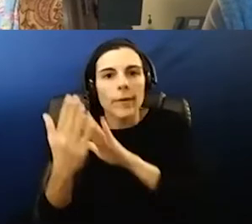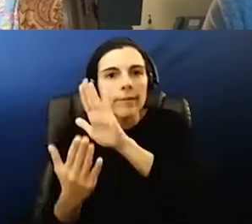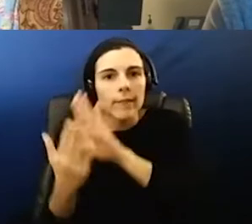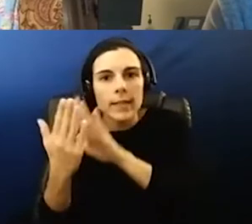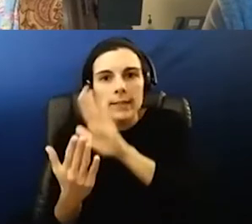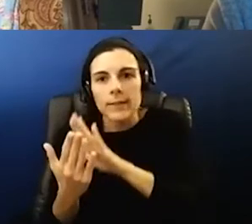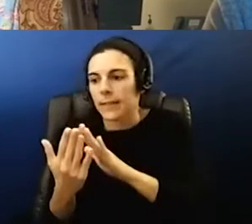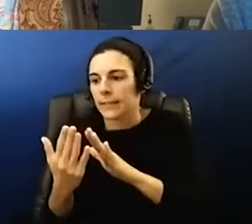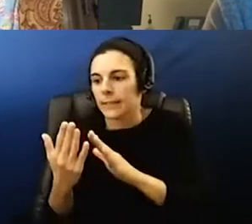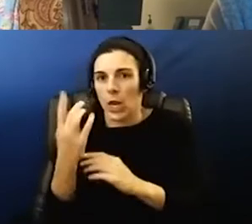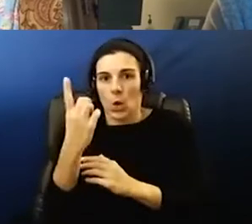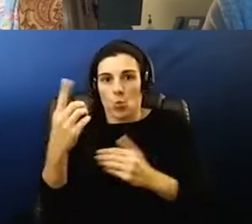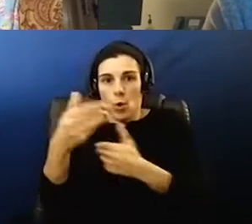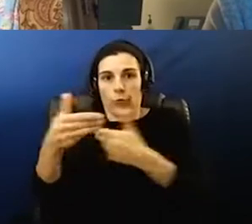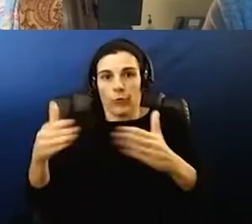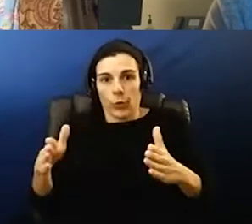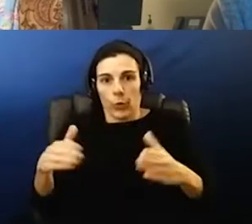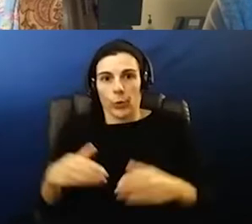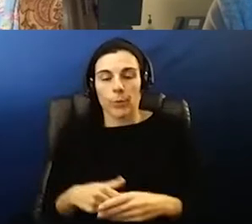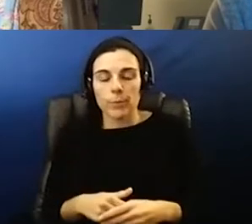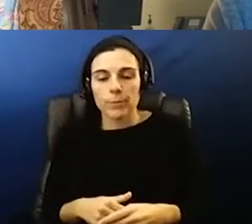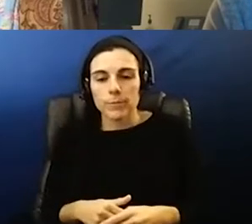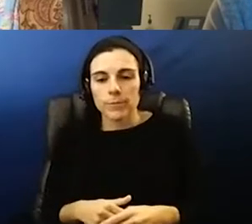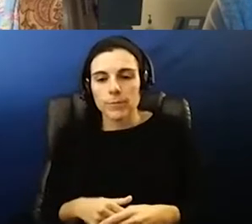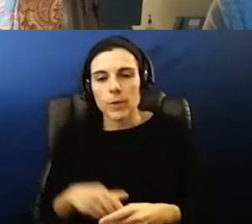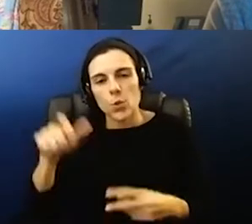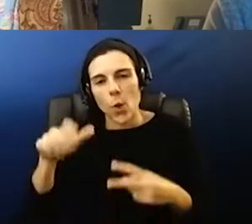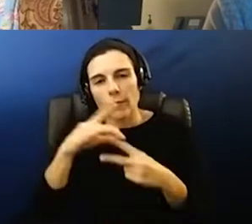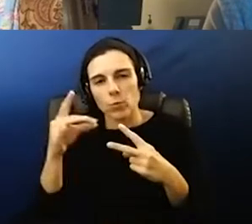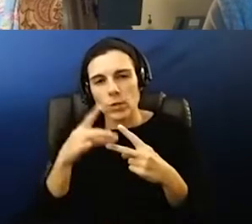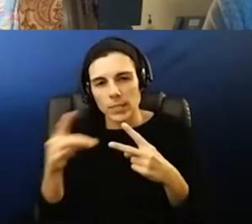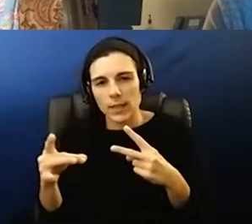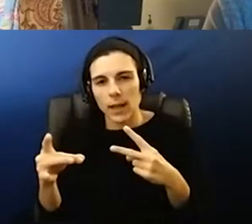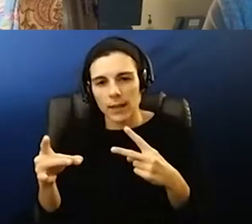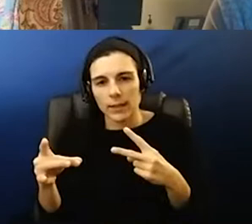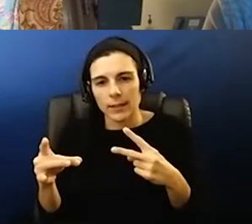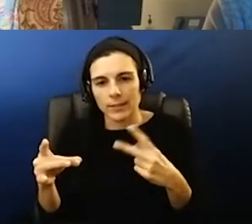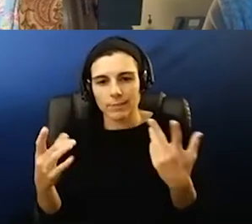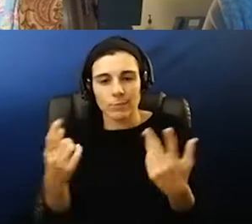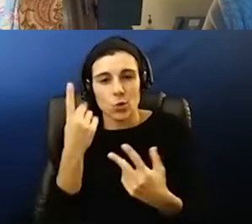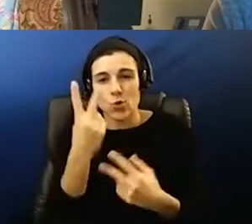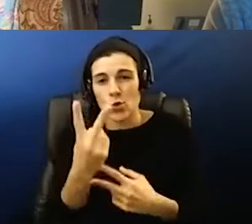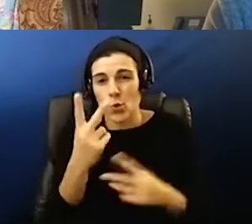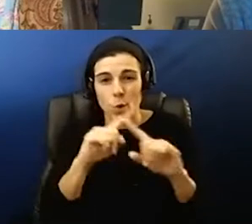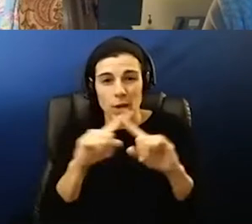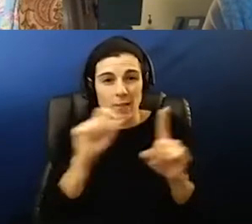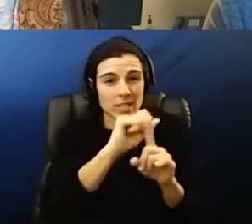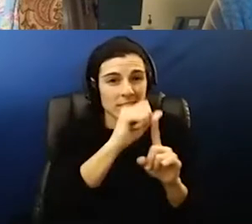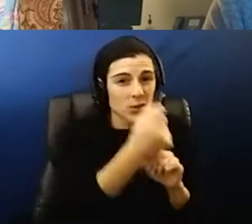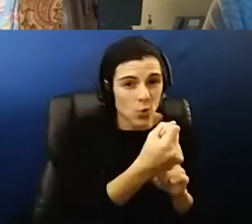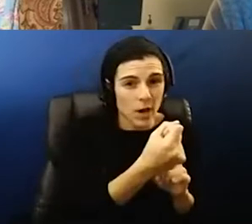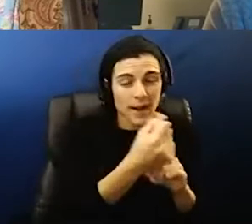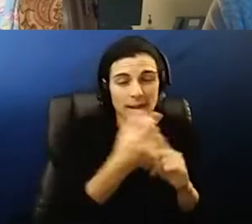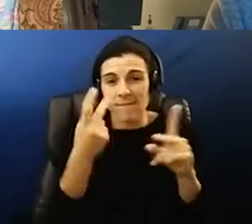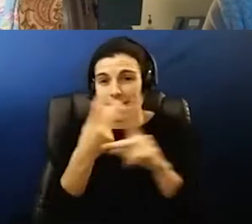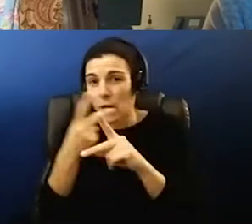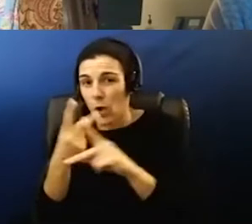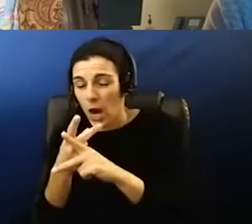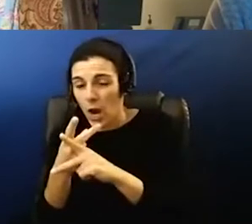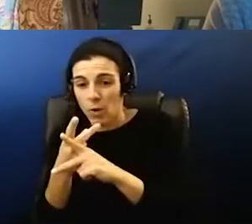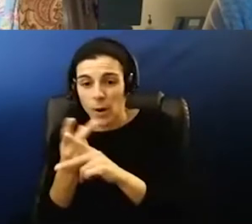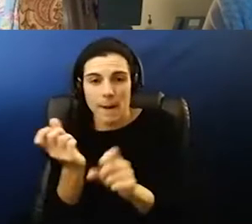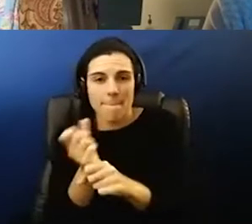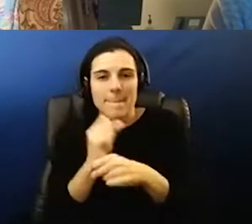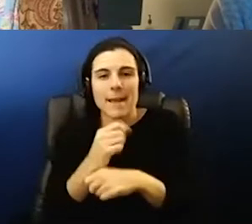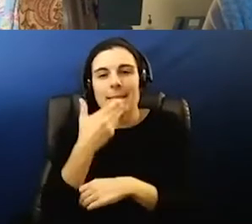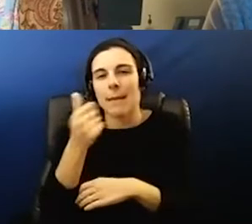room well i mean that's you have to choose between those two different scenarios and and make the best decision and i don't think